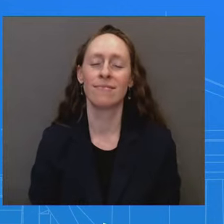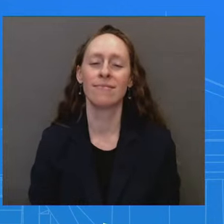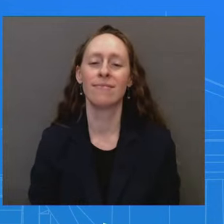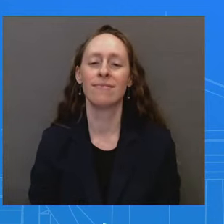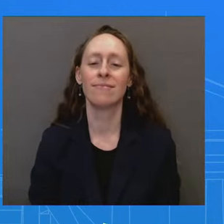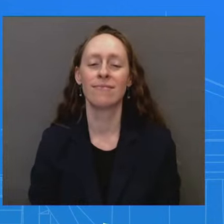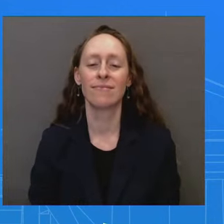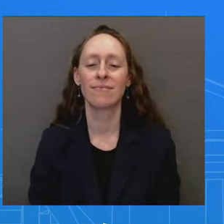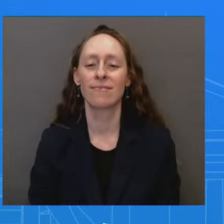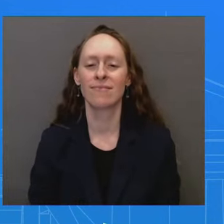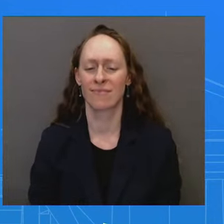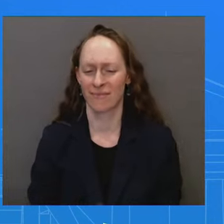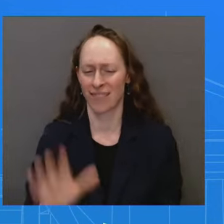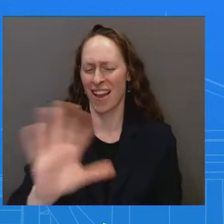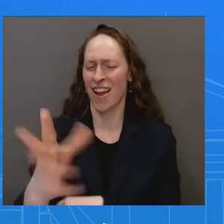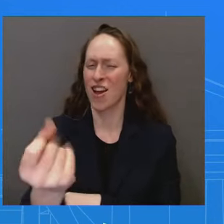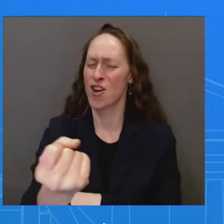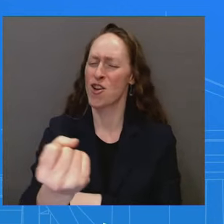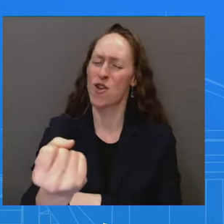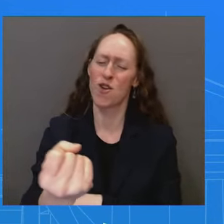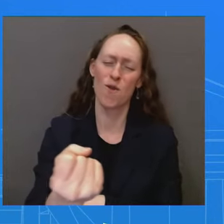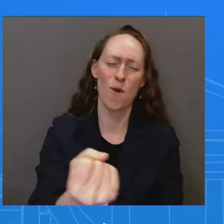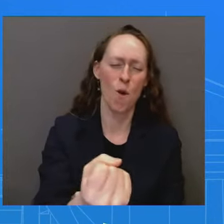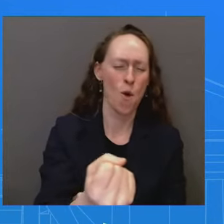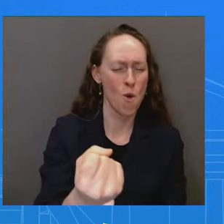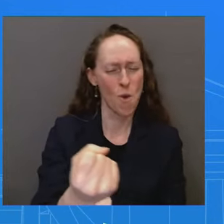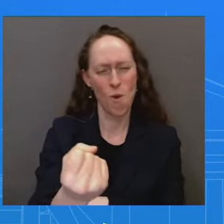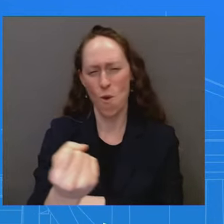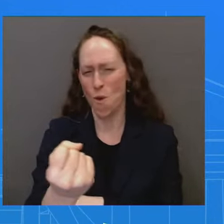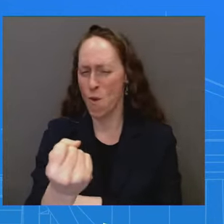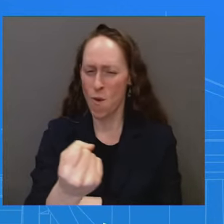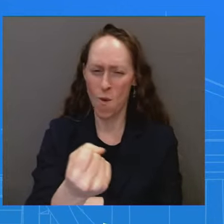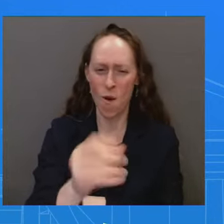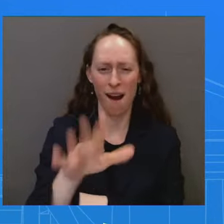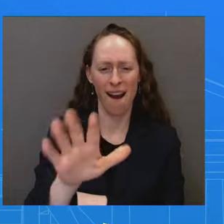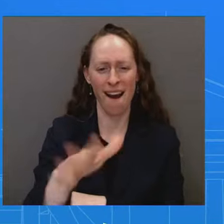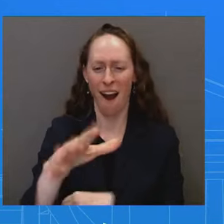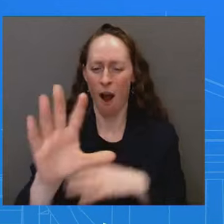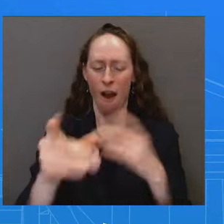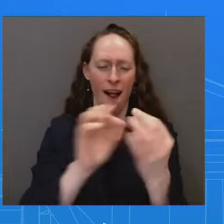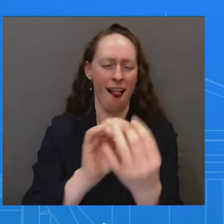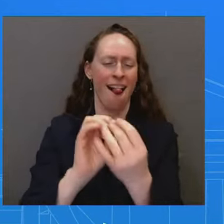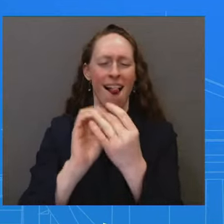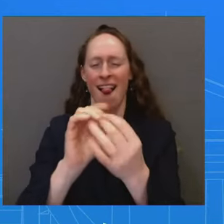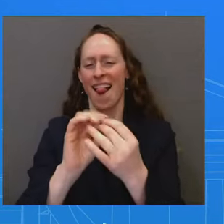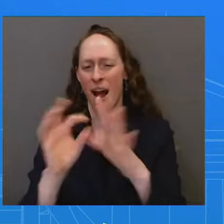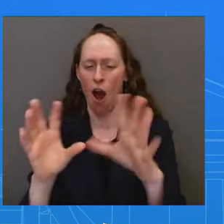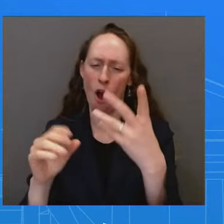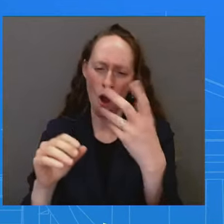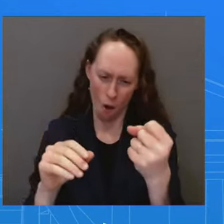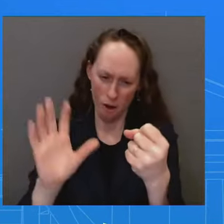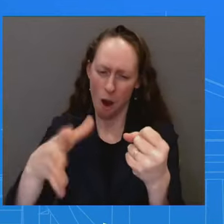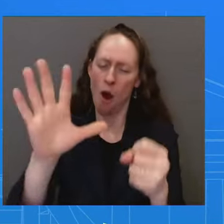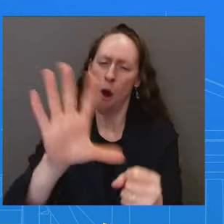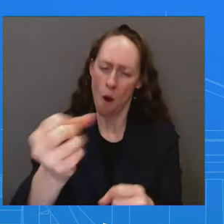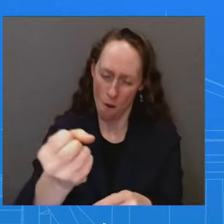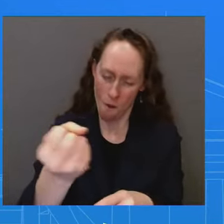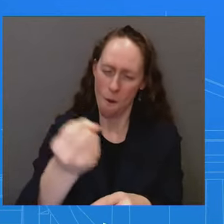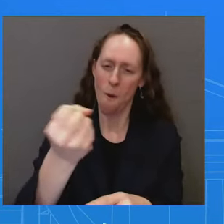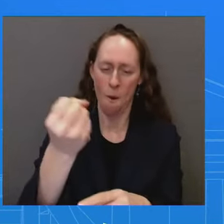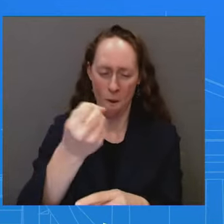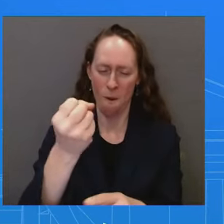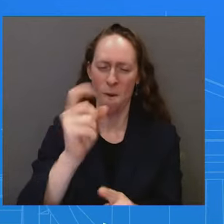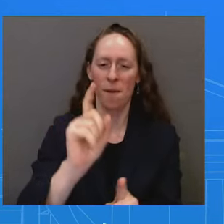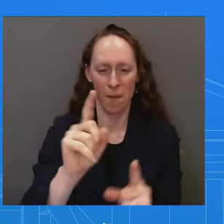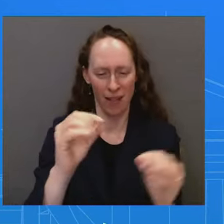wait, wait a second. Just give me a second here, bub. I'll get there. If, if the administration